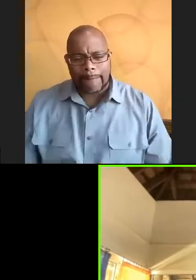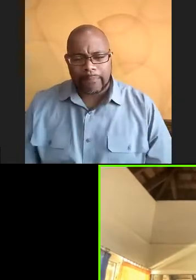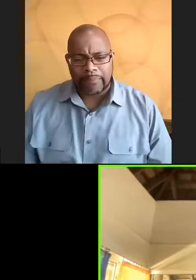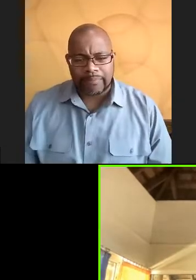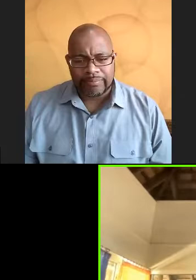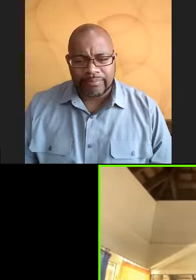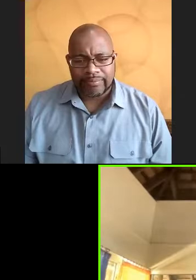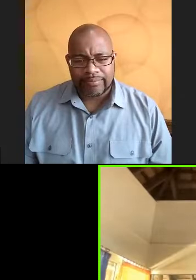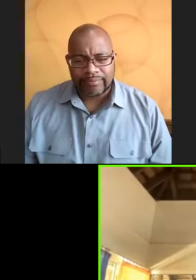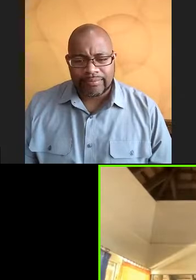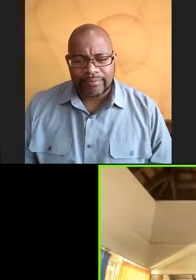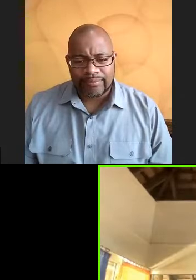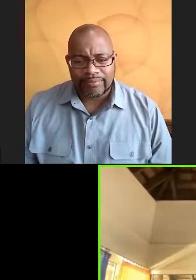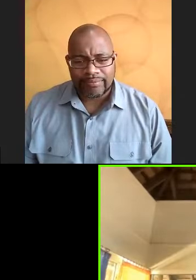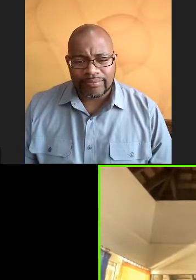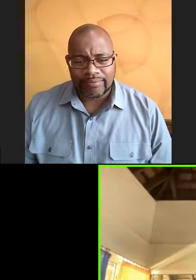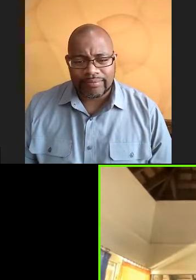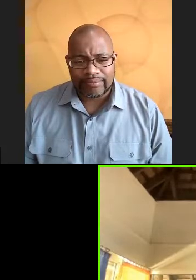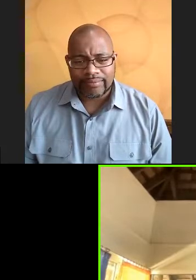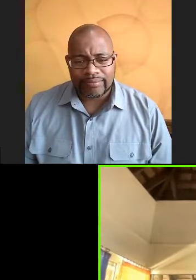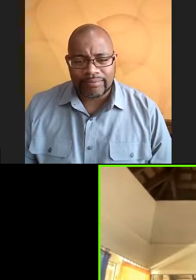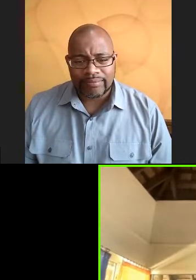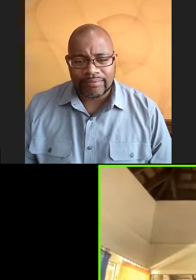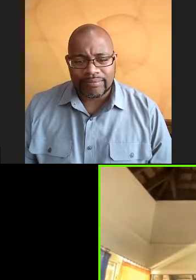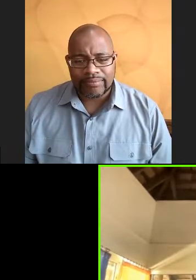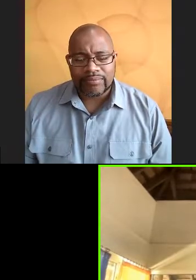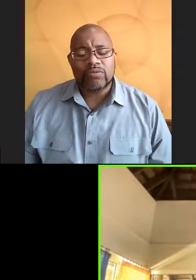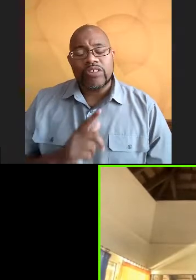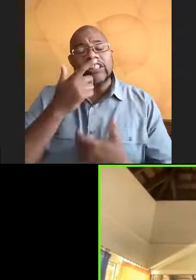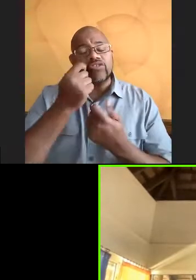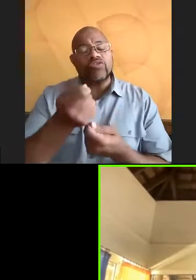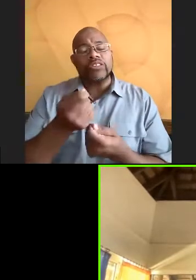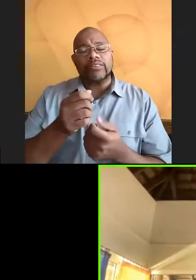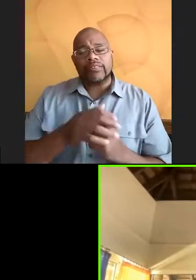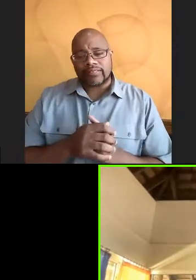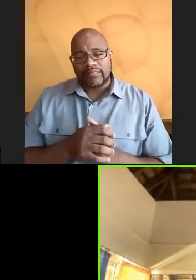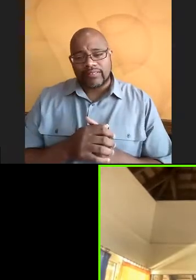So it was, it was really interesting because they